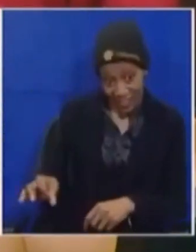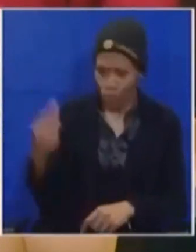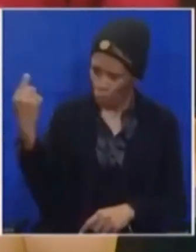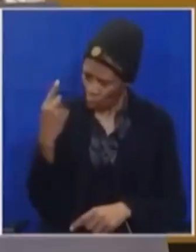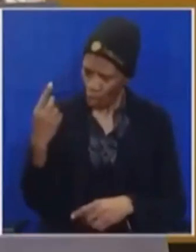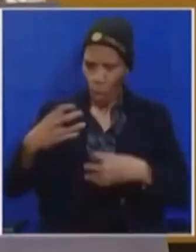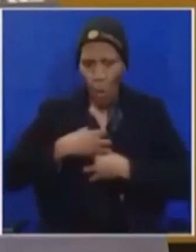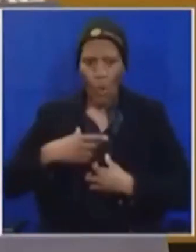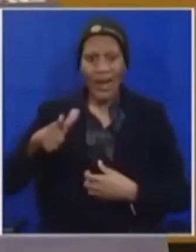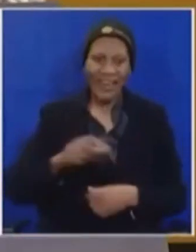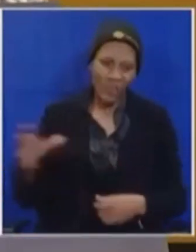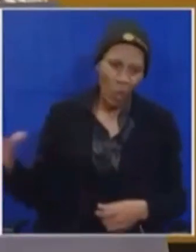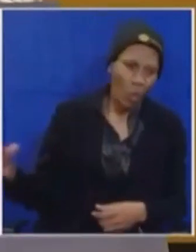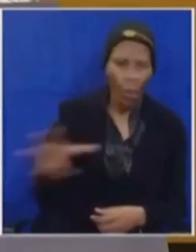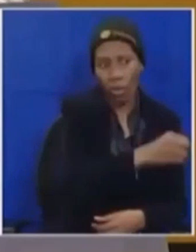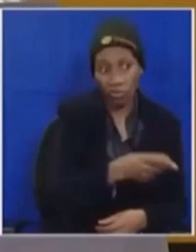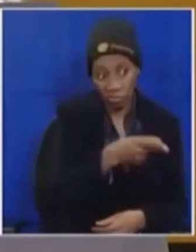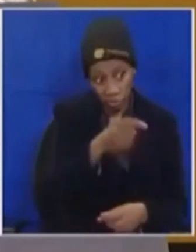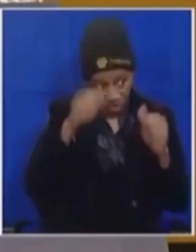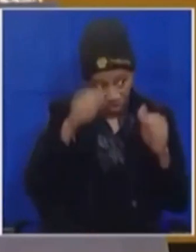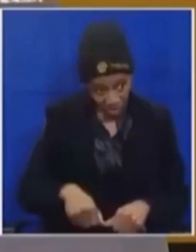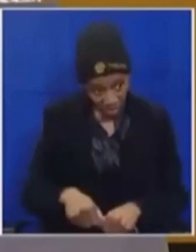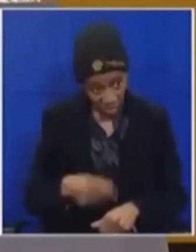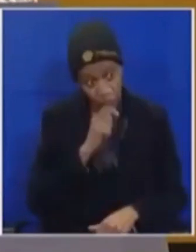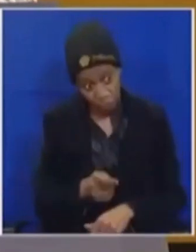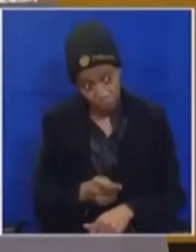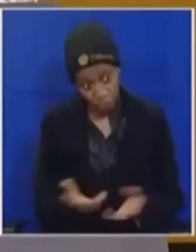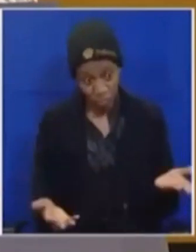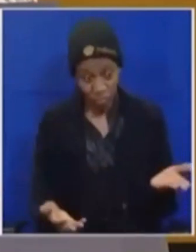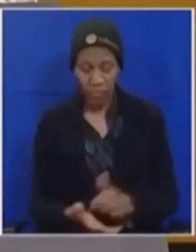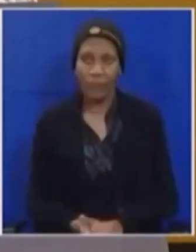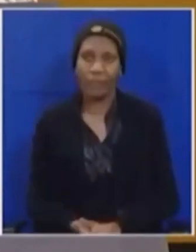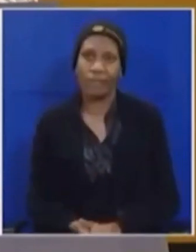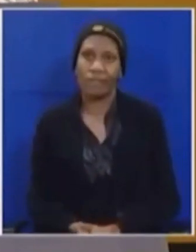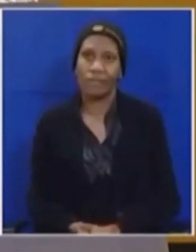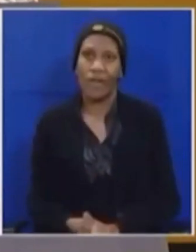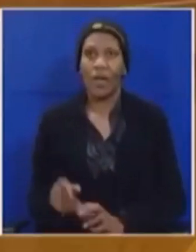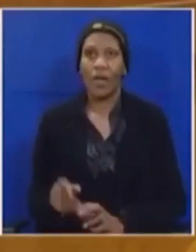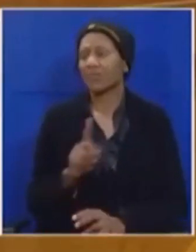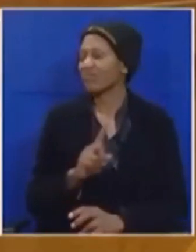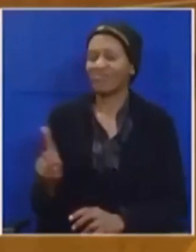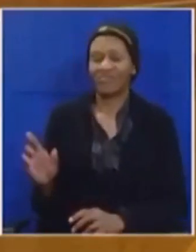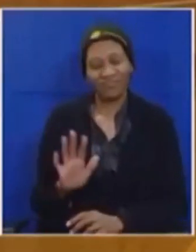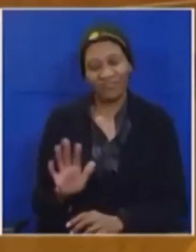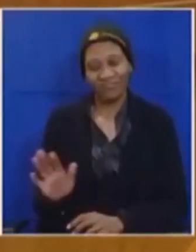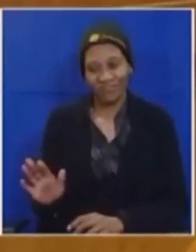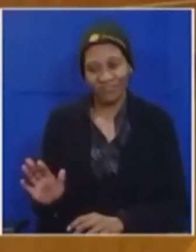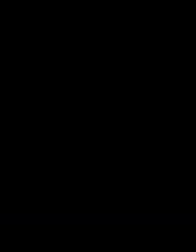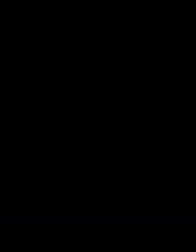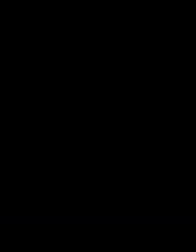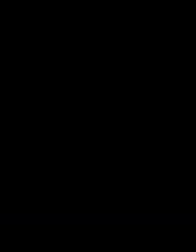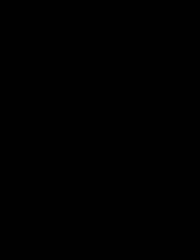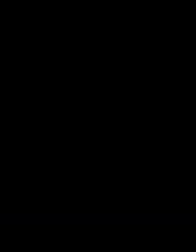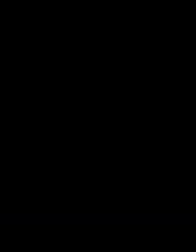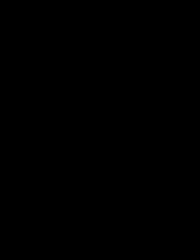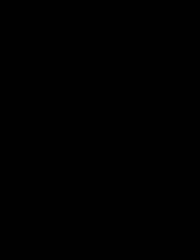land the president no honorable my money i think you you